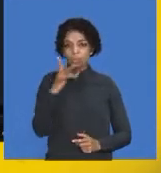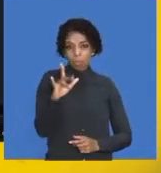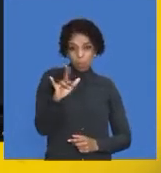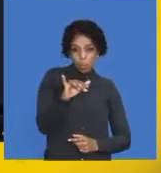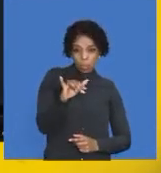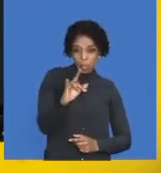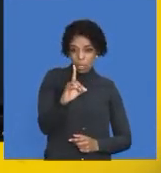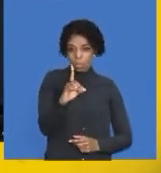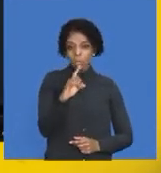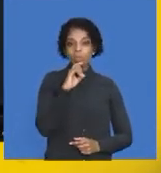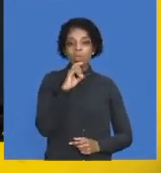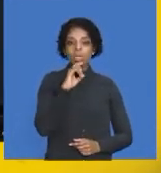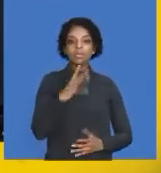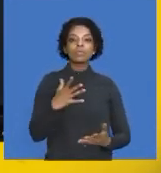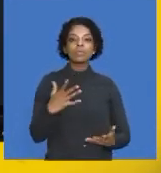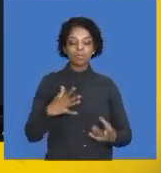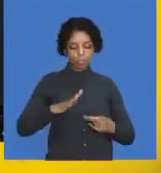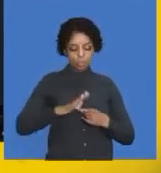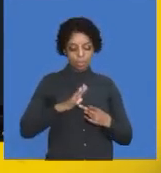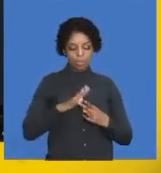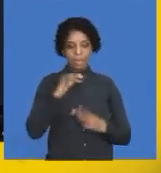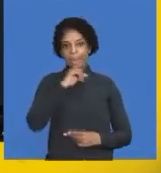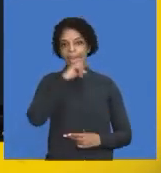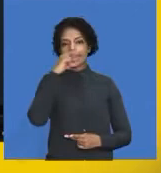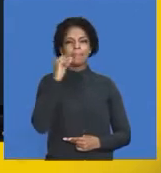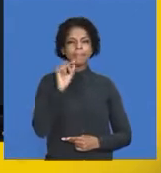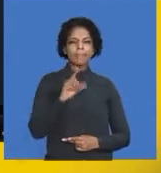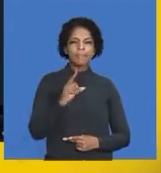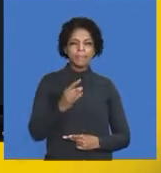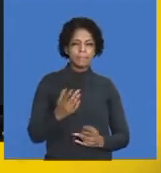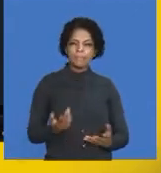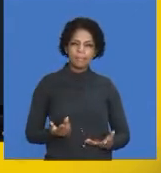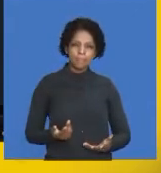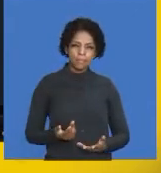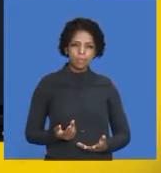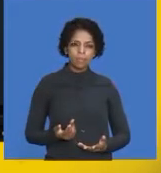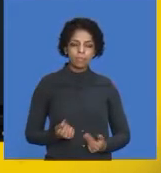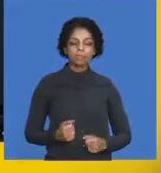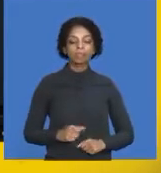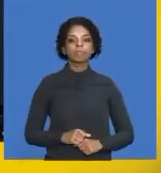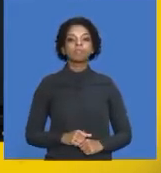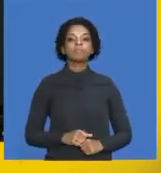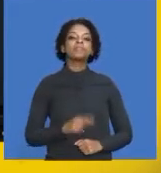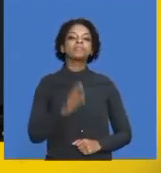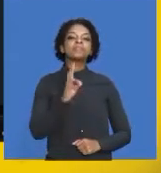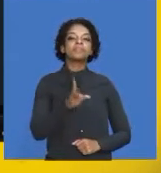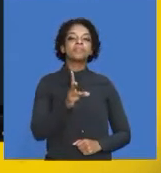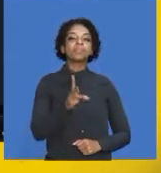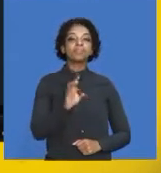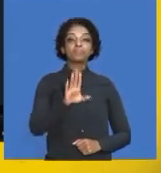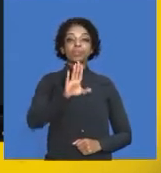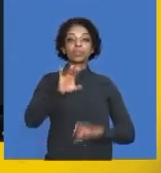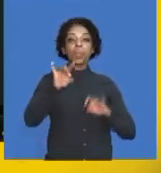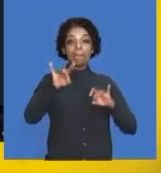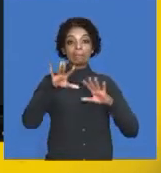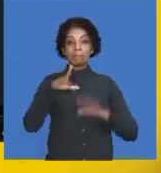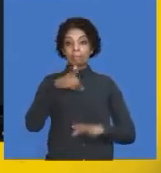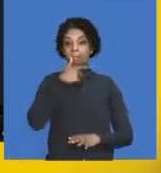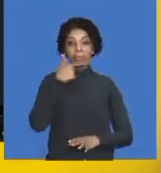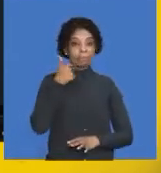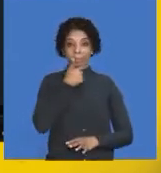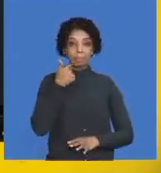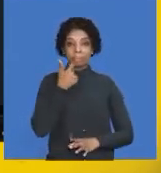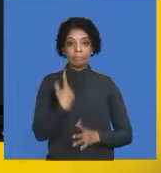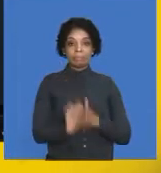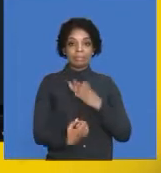name of that particular indicator. Once again, grade 12s, your exam is a few minutes away or maybe